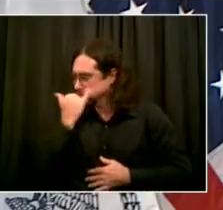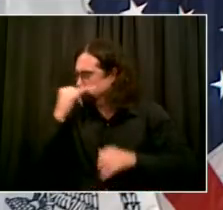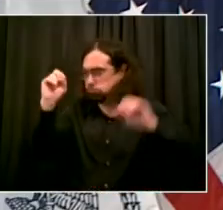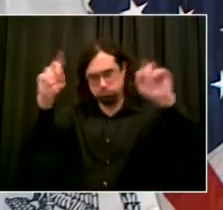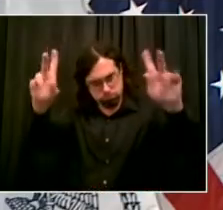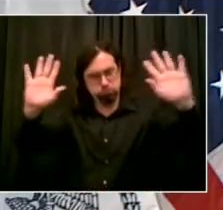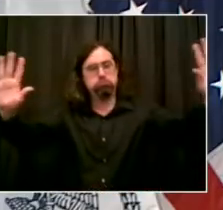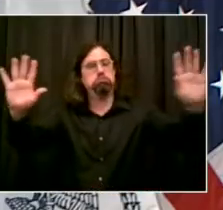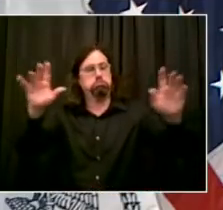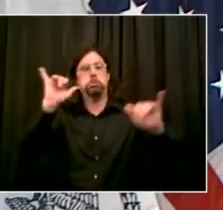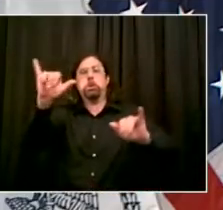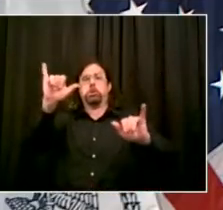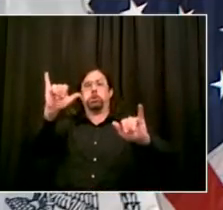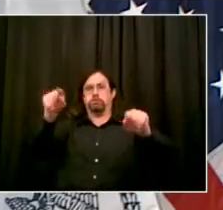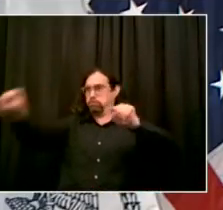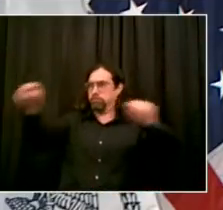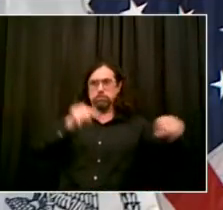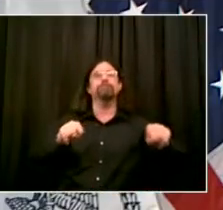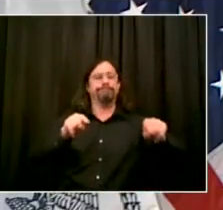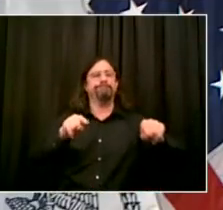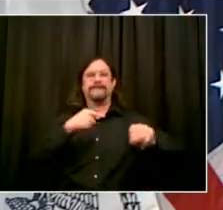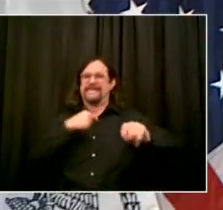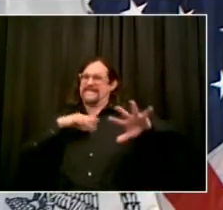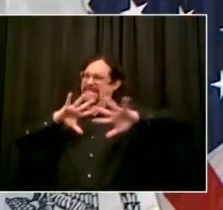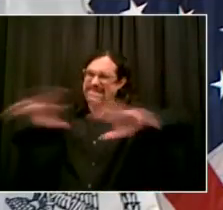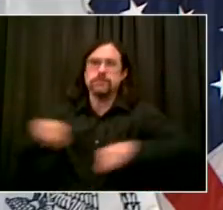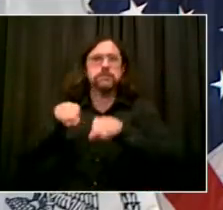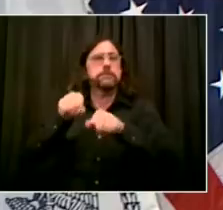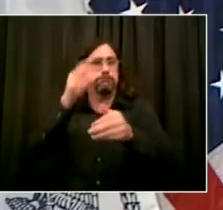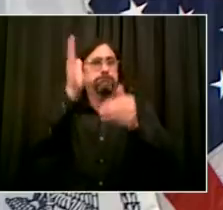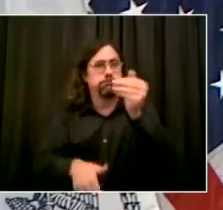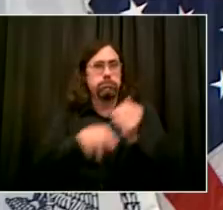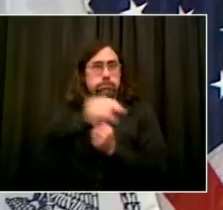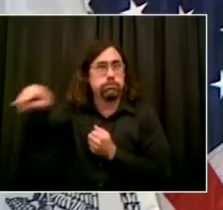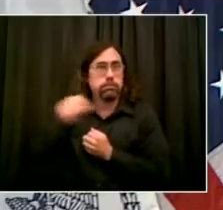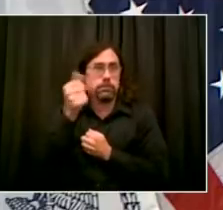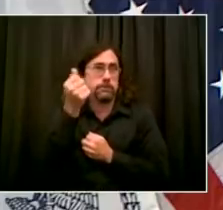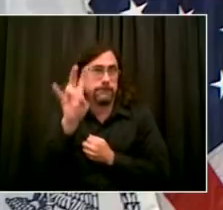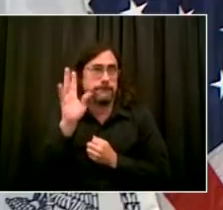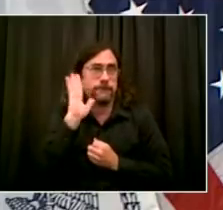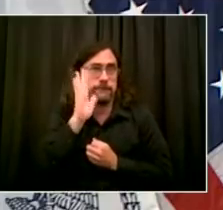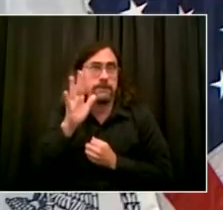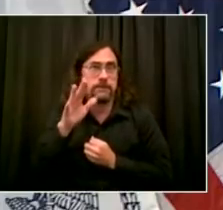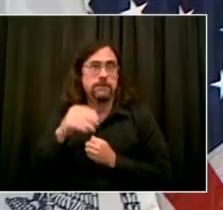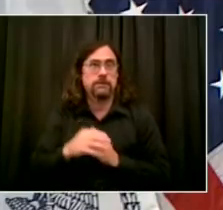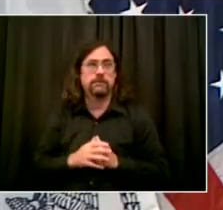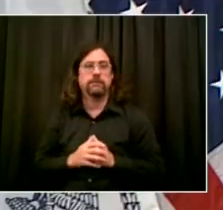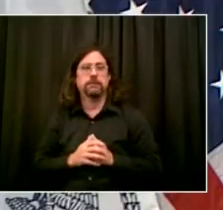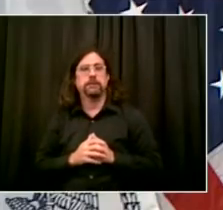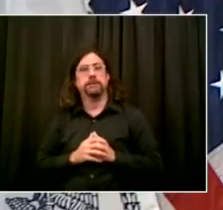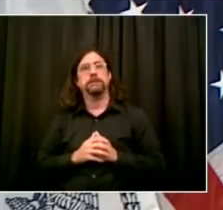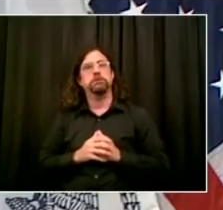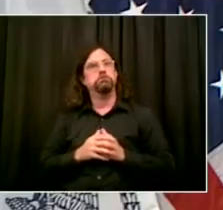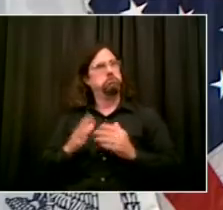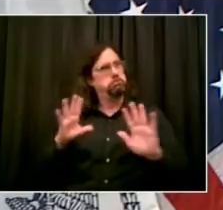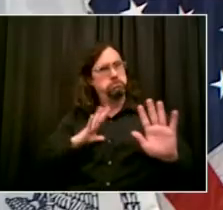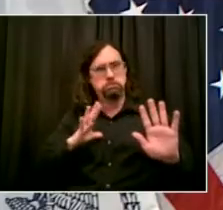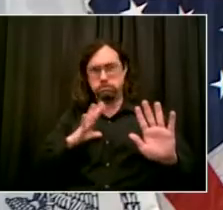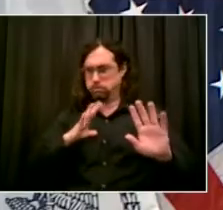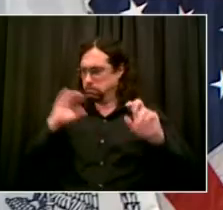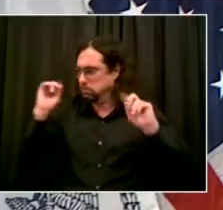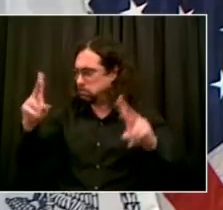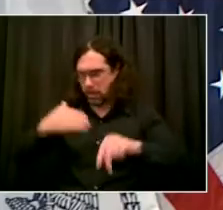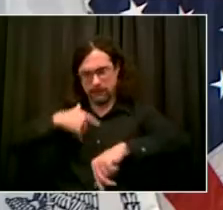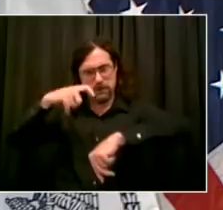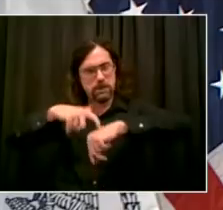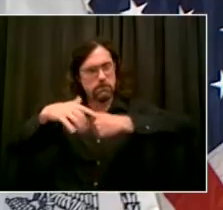But it obviously should have been in the first wave. That was a misstep, but it can be fixed. So I haven't seen the video, but I can tell you for